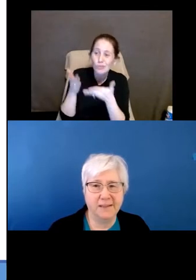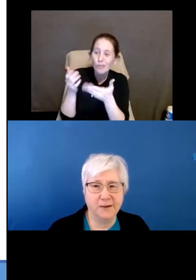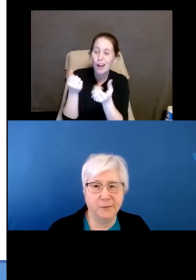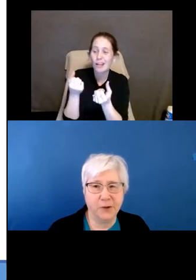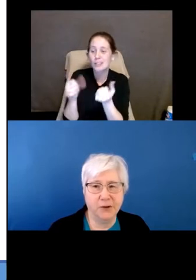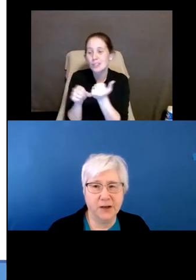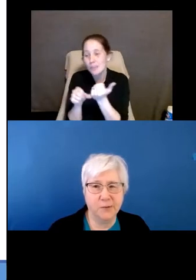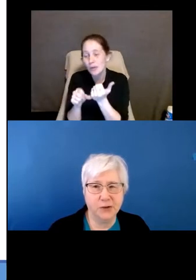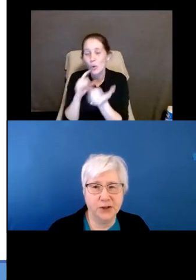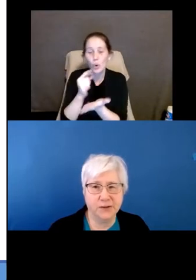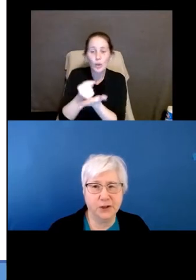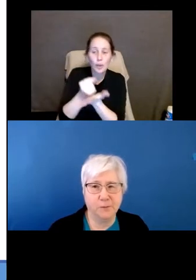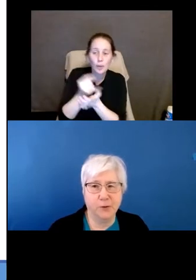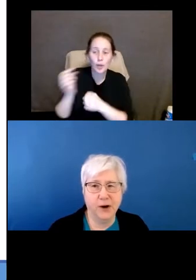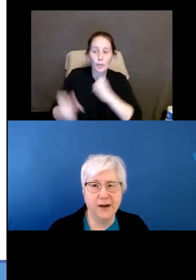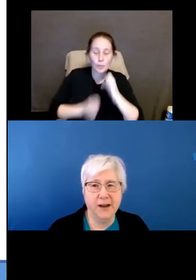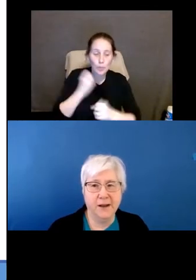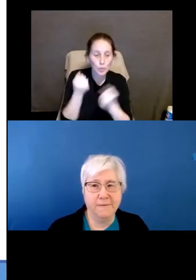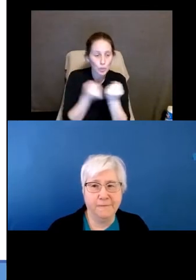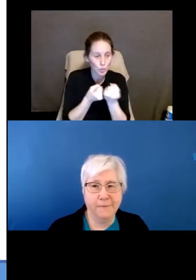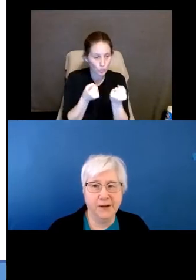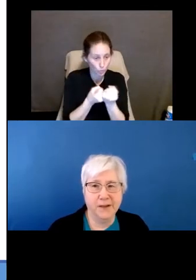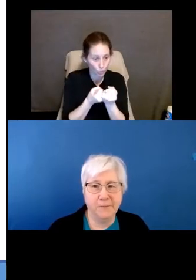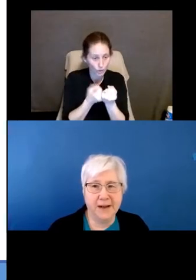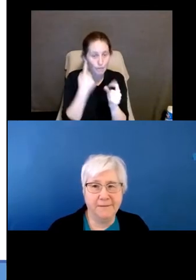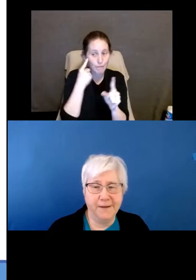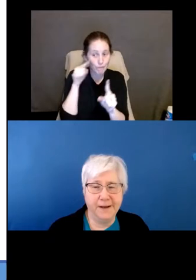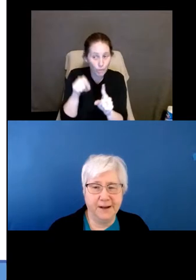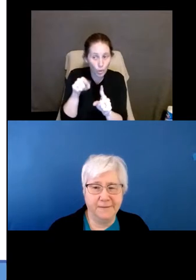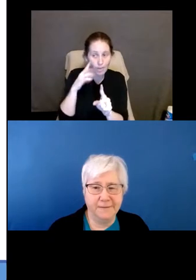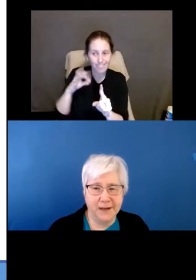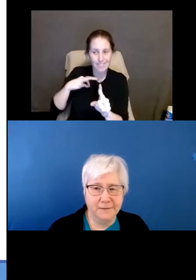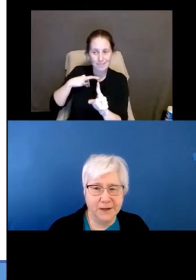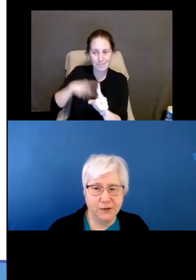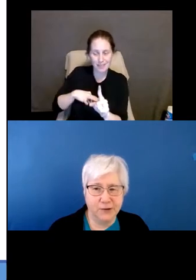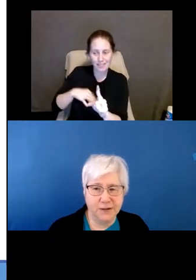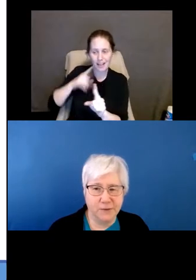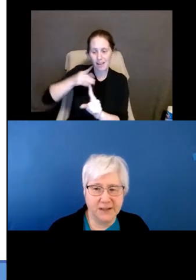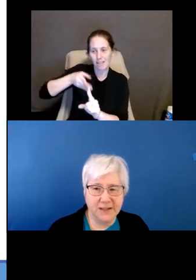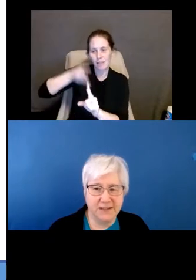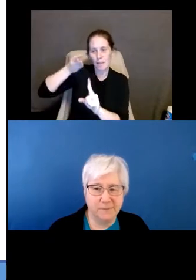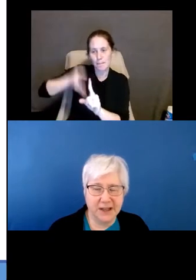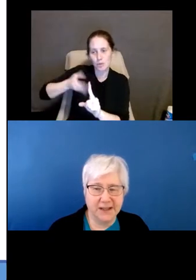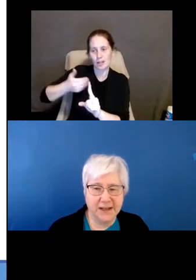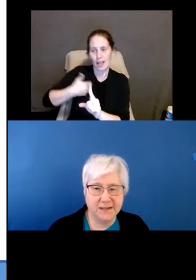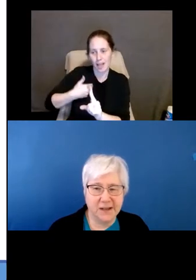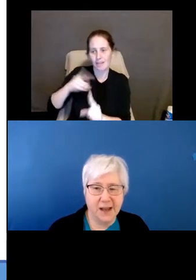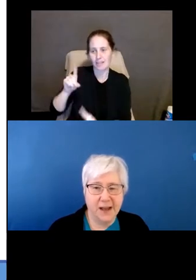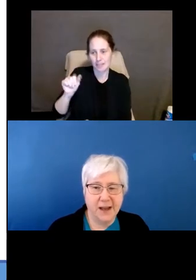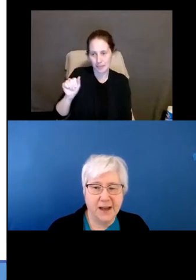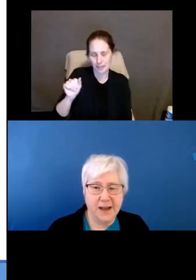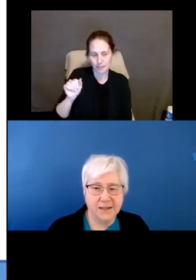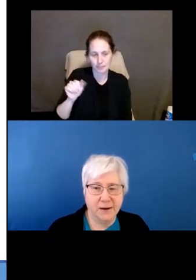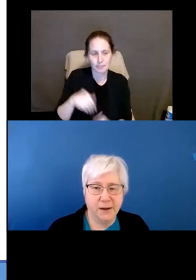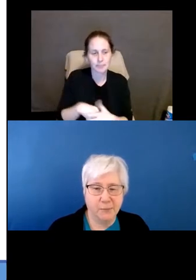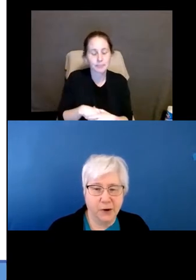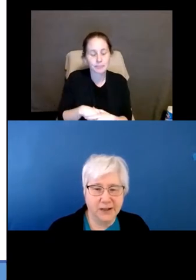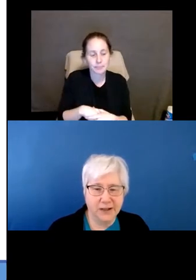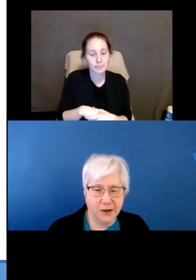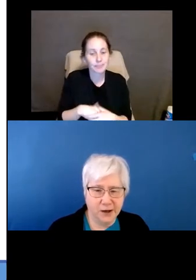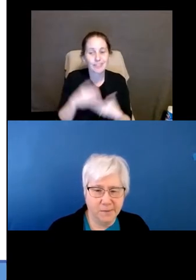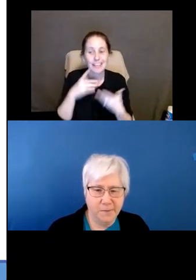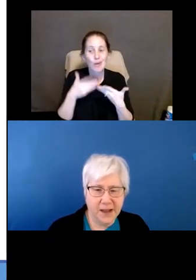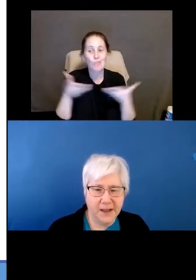provide therapeutic emotional support for the benefit of individuals with disabilities. It's a